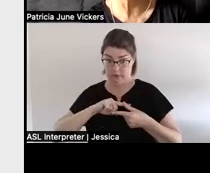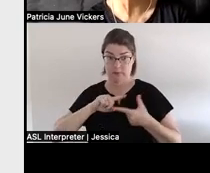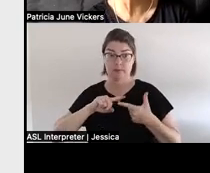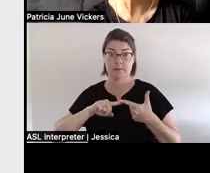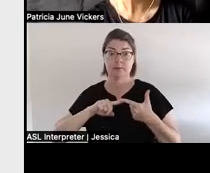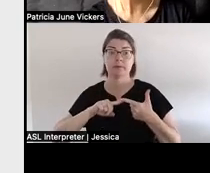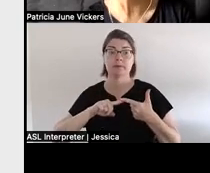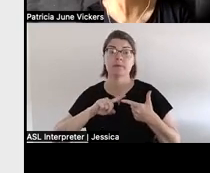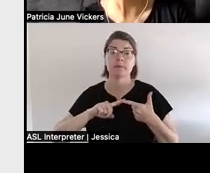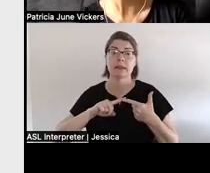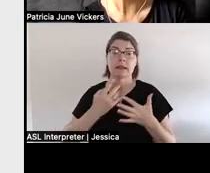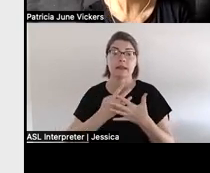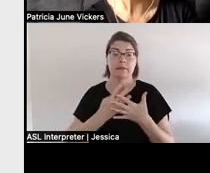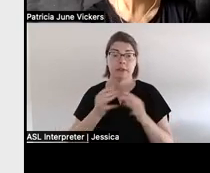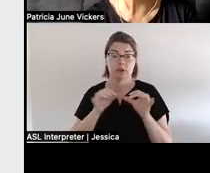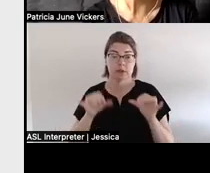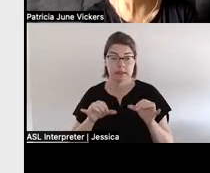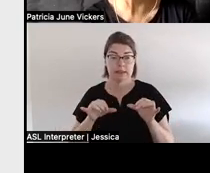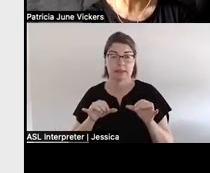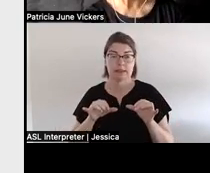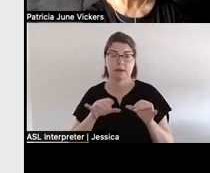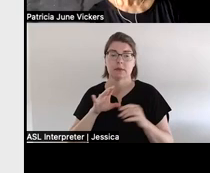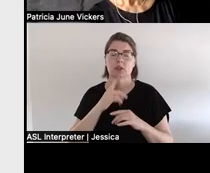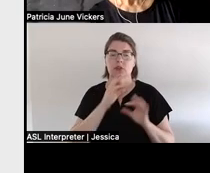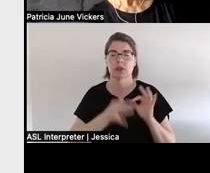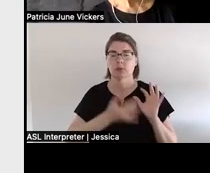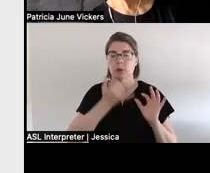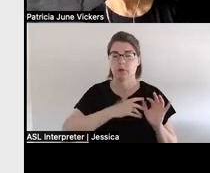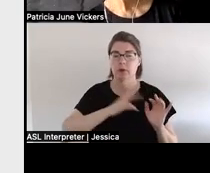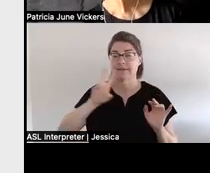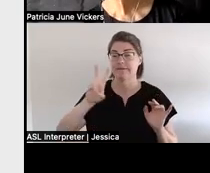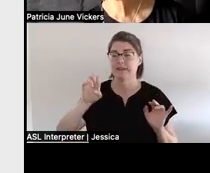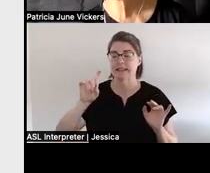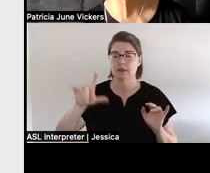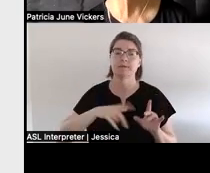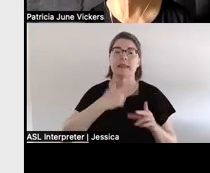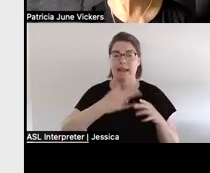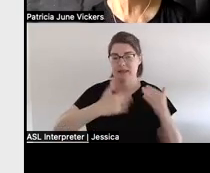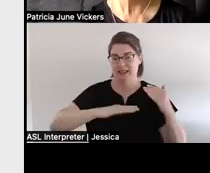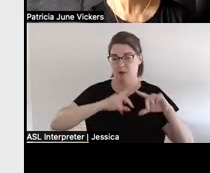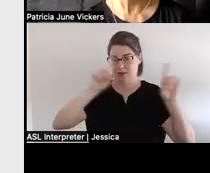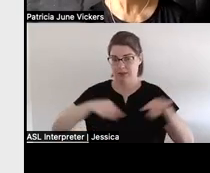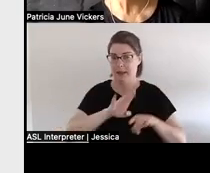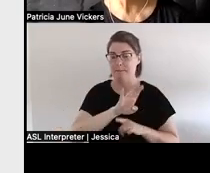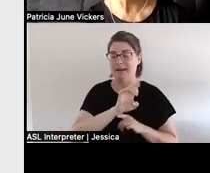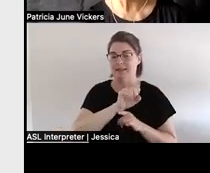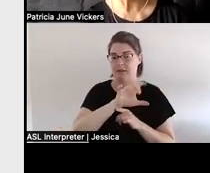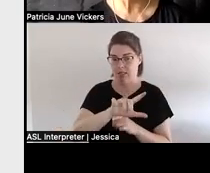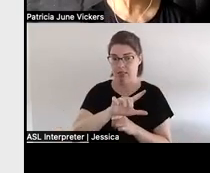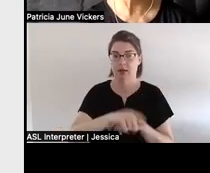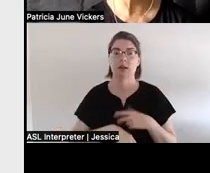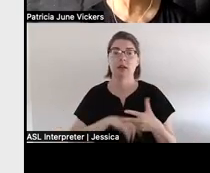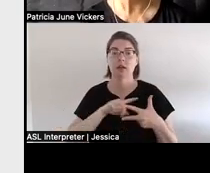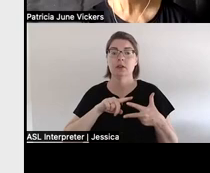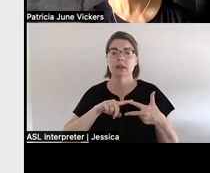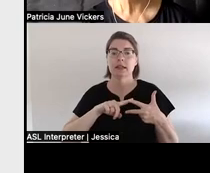filtering system i love how he says gets messed up you start paying attention to things that are not relevant to the